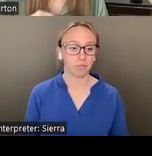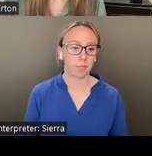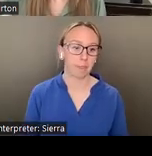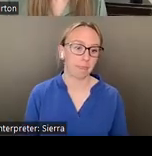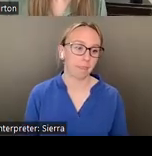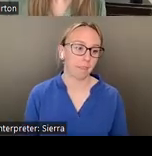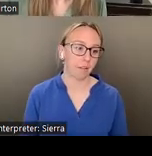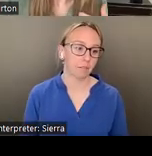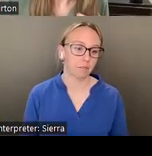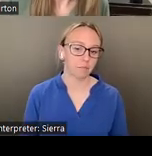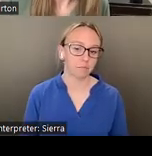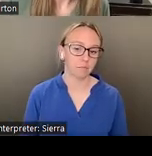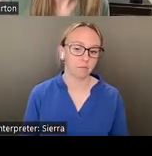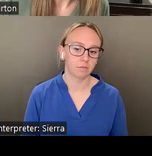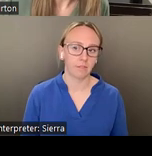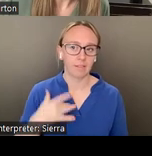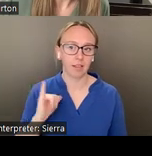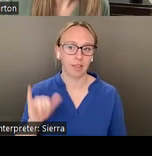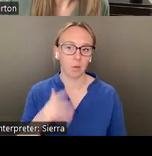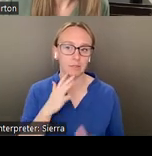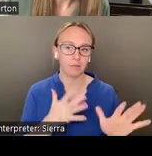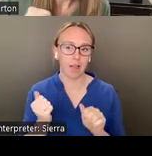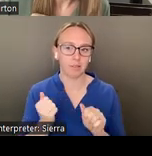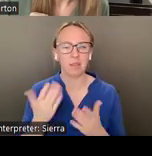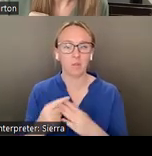I feel like that was a little bit fast. Maybe we'll have to go back.